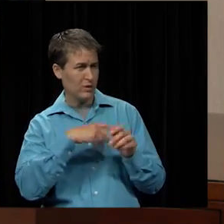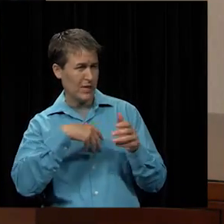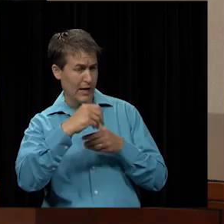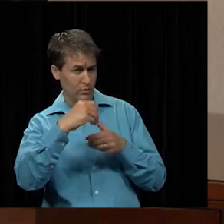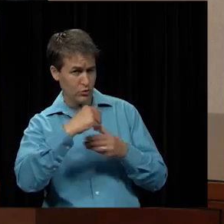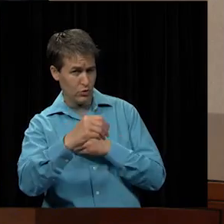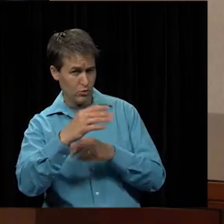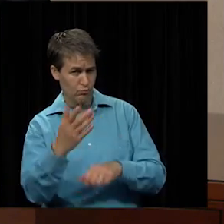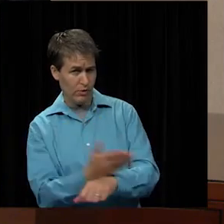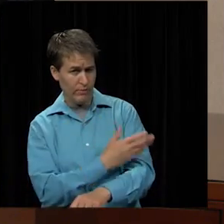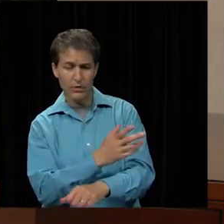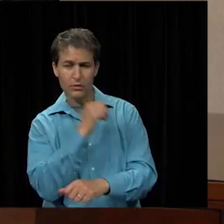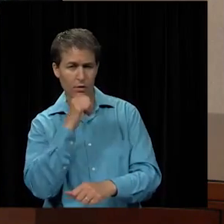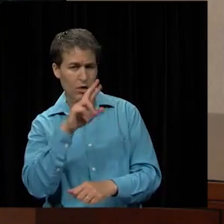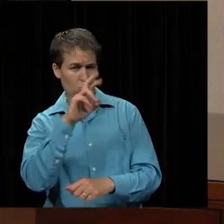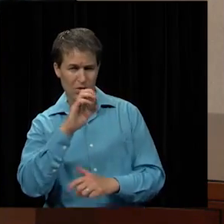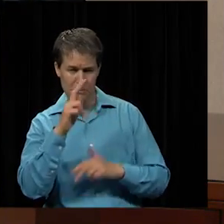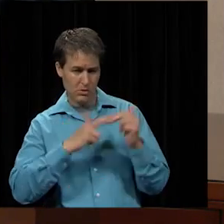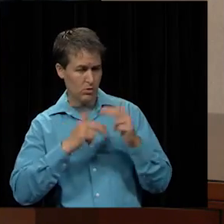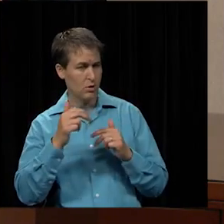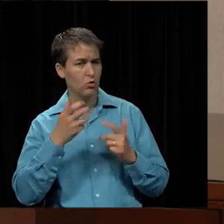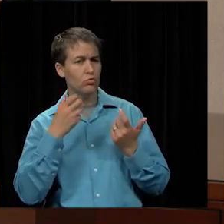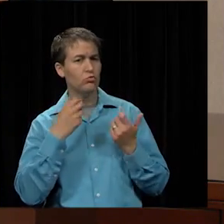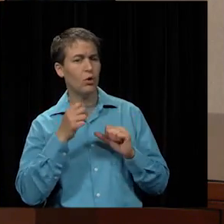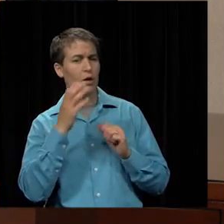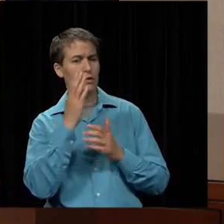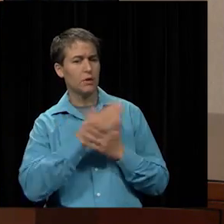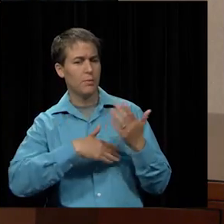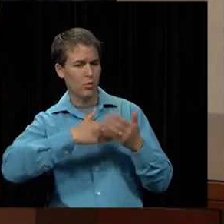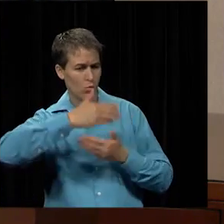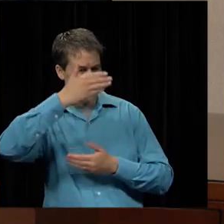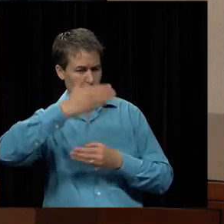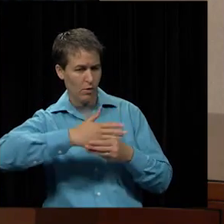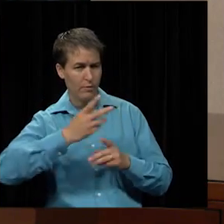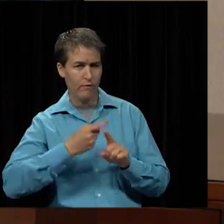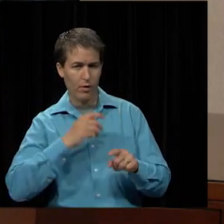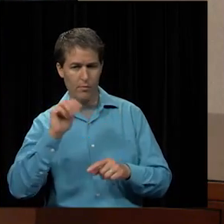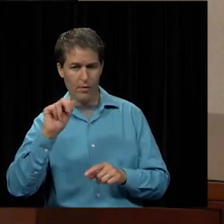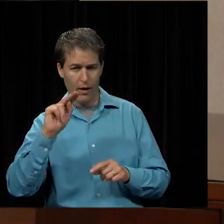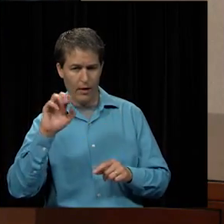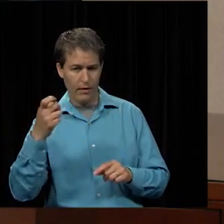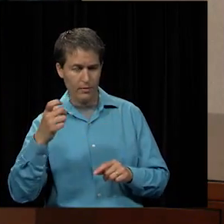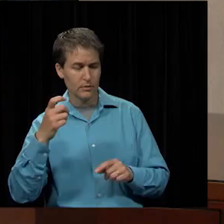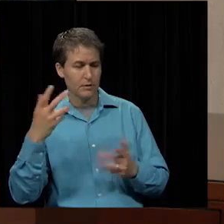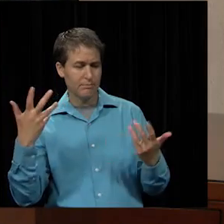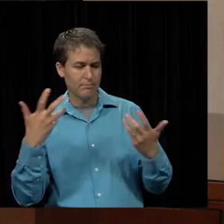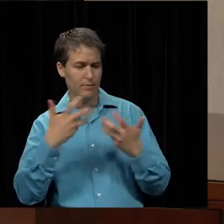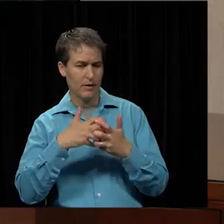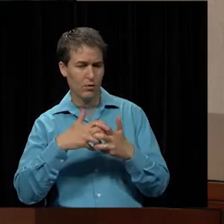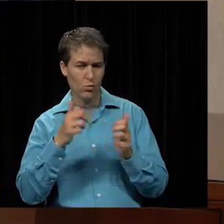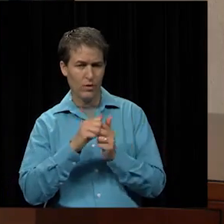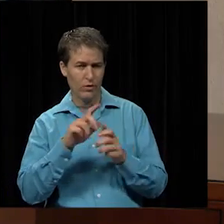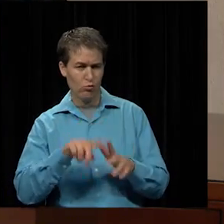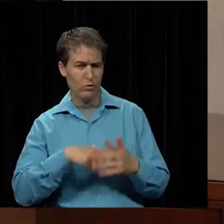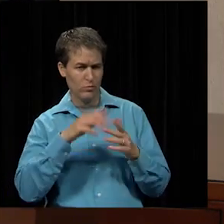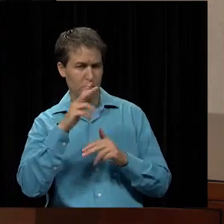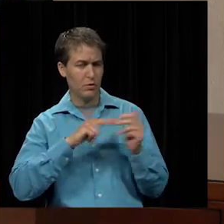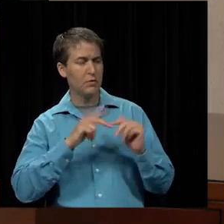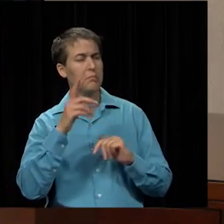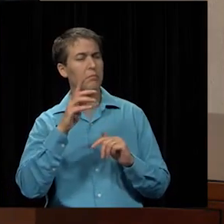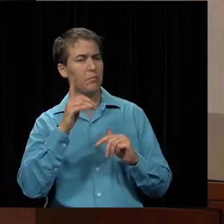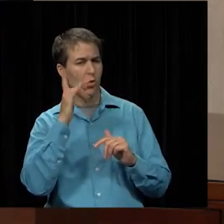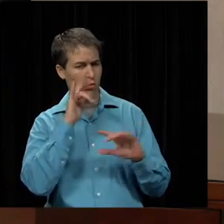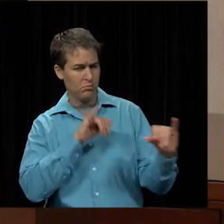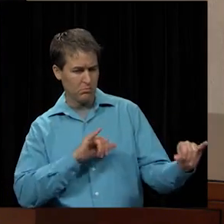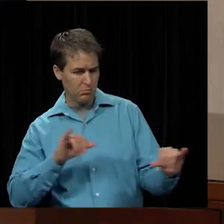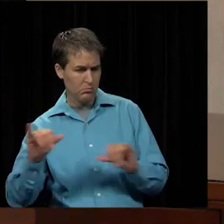a rebuilding. Trying to take some of the windows from the annex and blend them in with the original building so that they look a little more alike,